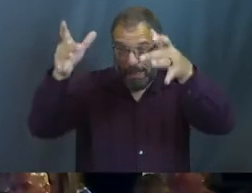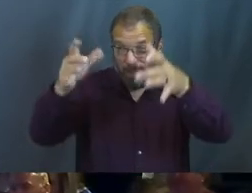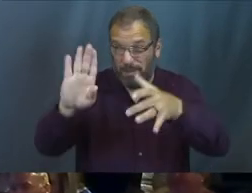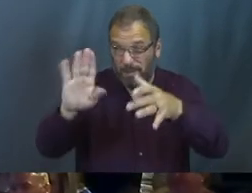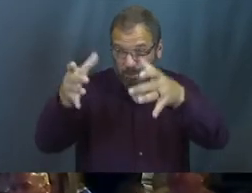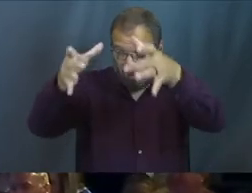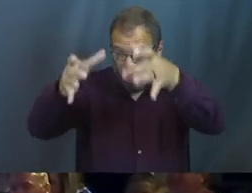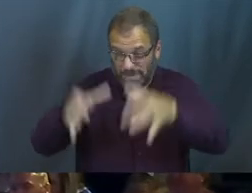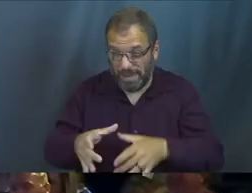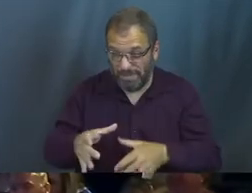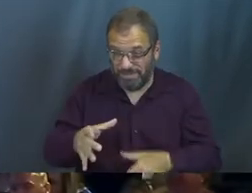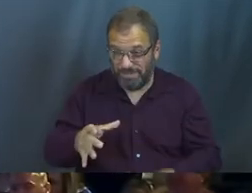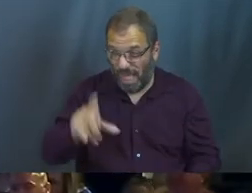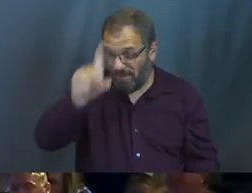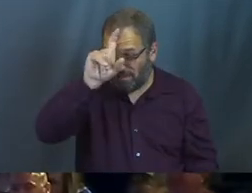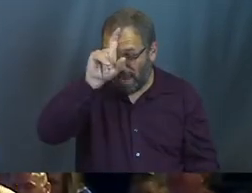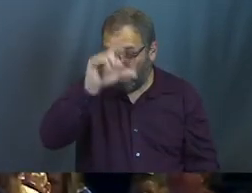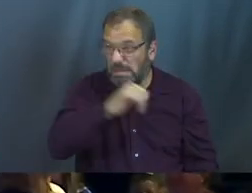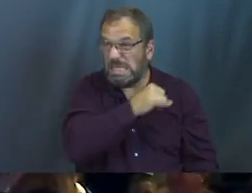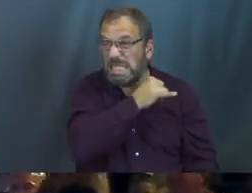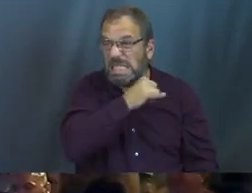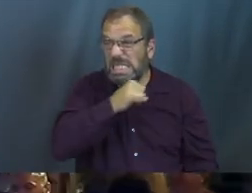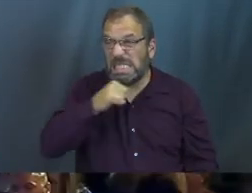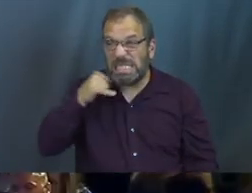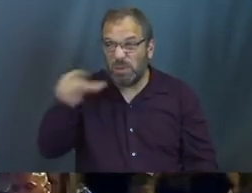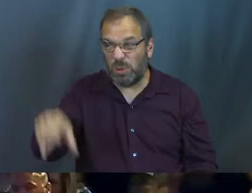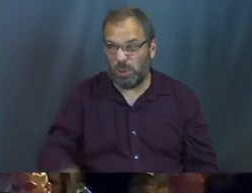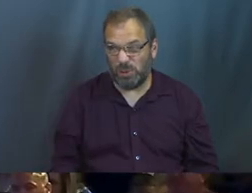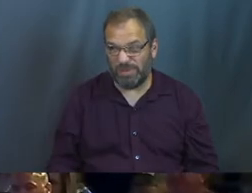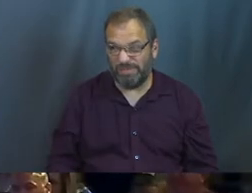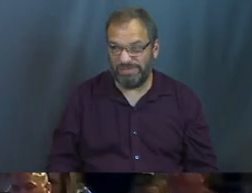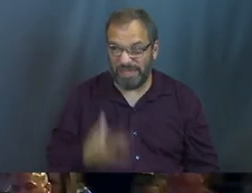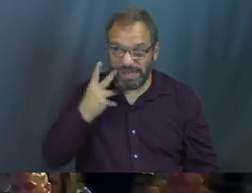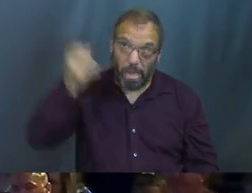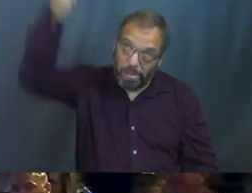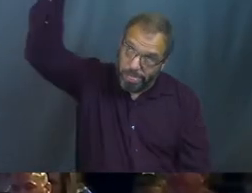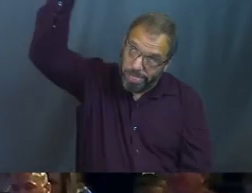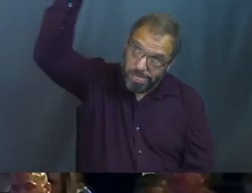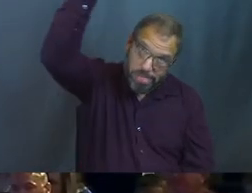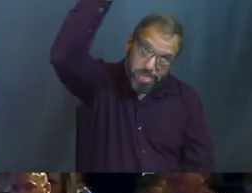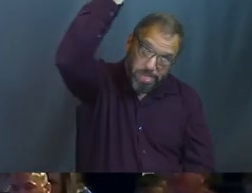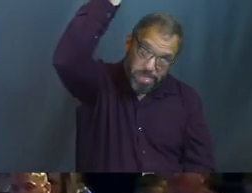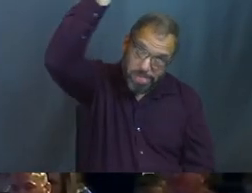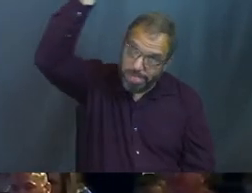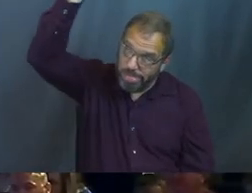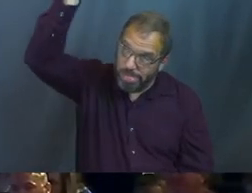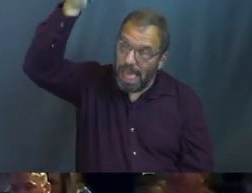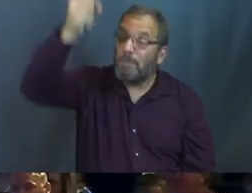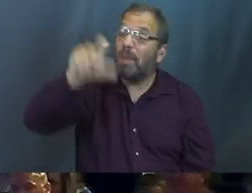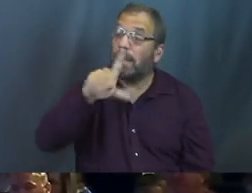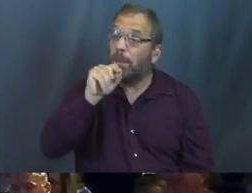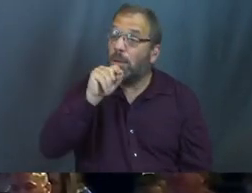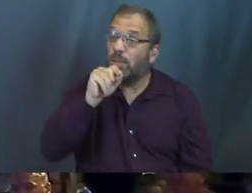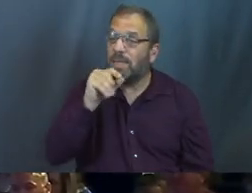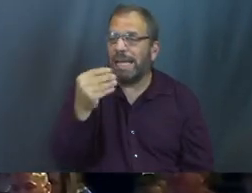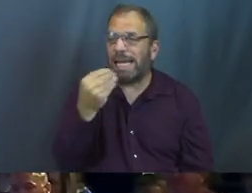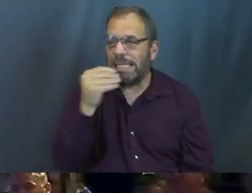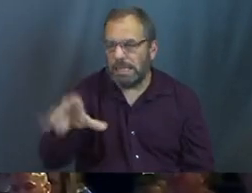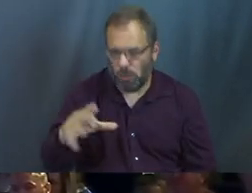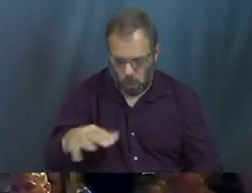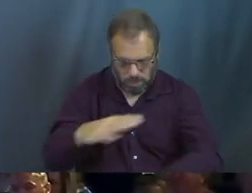Pharaoh's going to have you killed. He's going to hang you on a tree, and the birds are going to pick at your flesh.